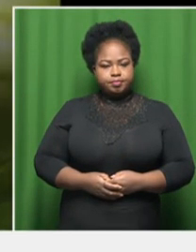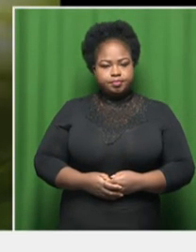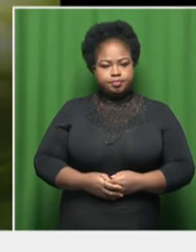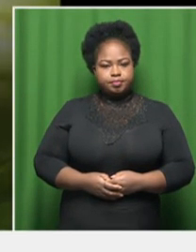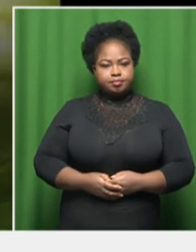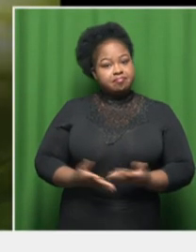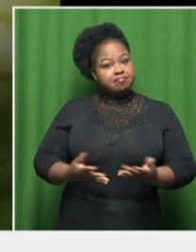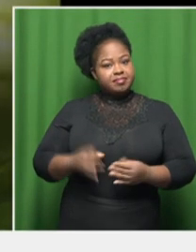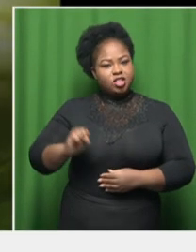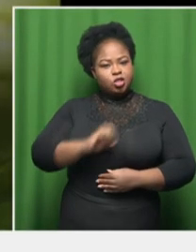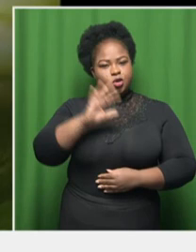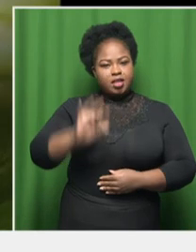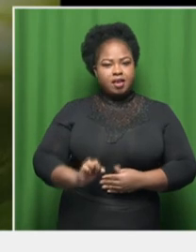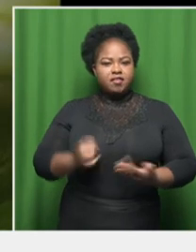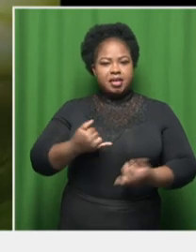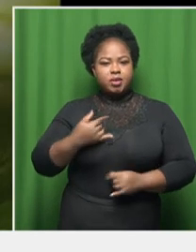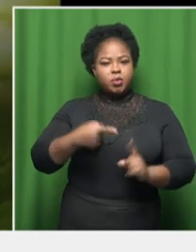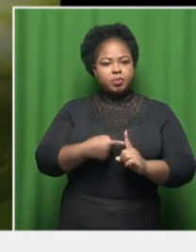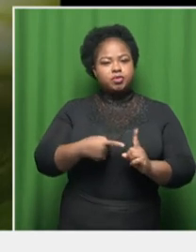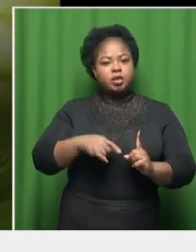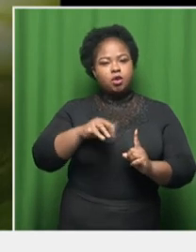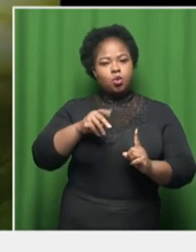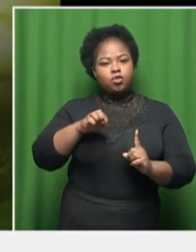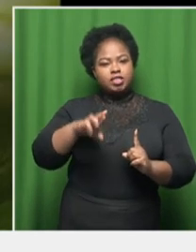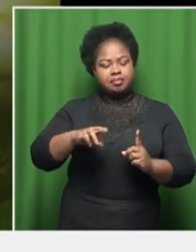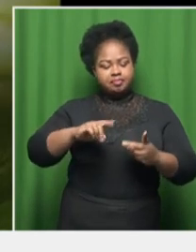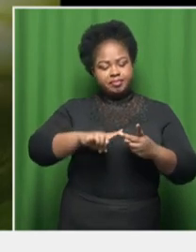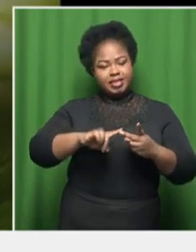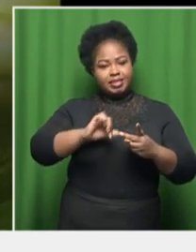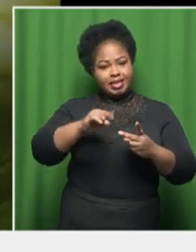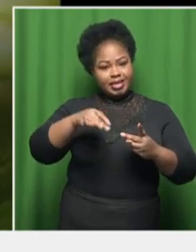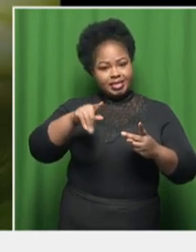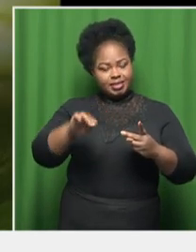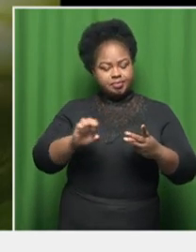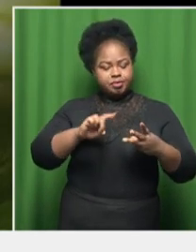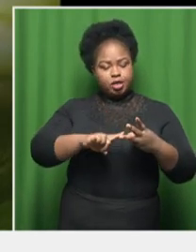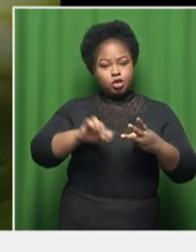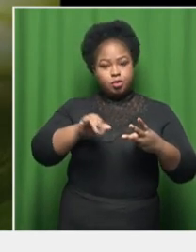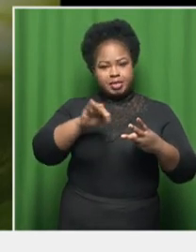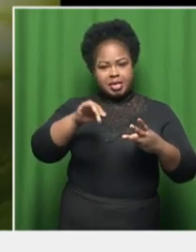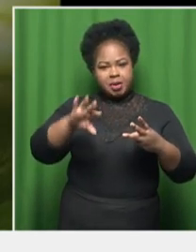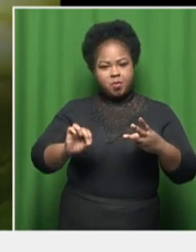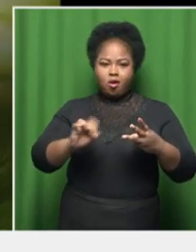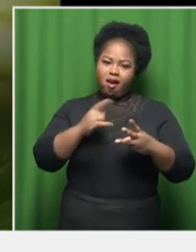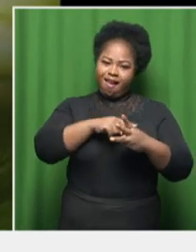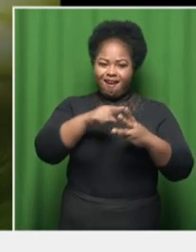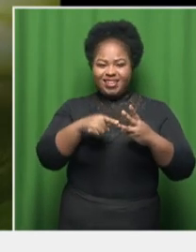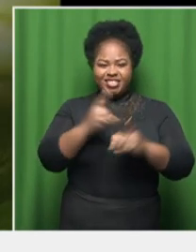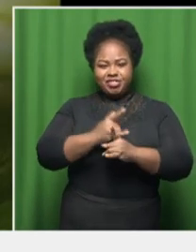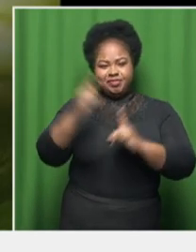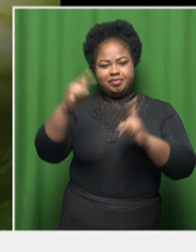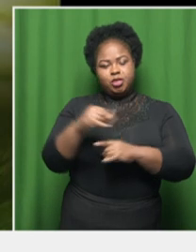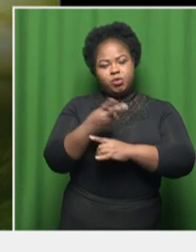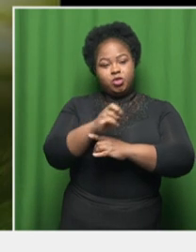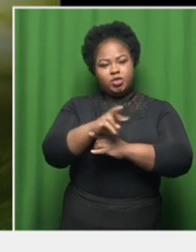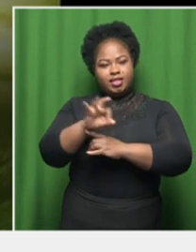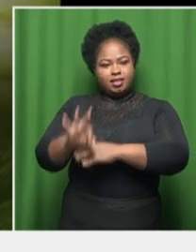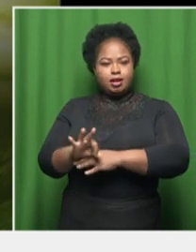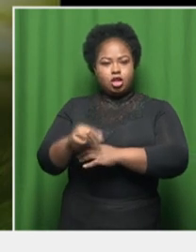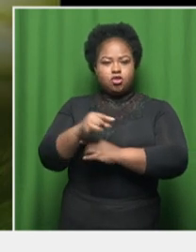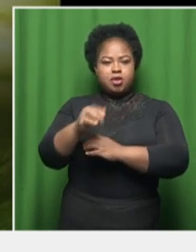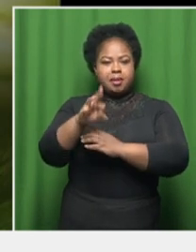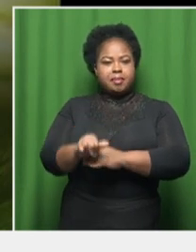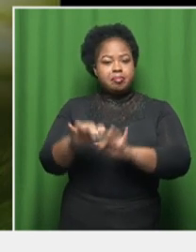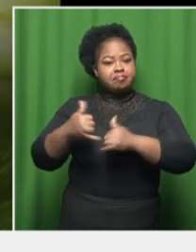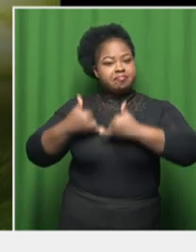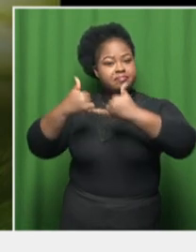And South Africans, Vota Kelaman, Zakes Bantwini and Nomtebo Zikode, have won the 2023 Grammy Award